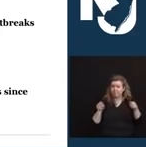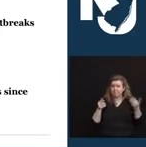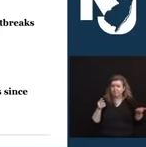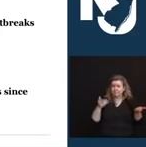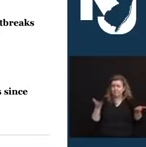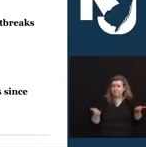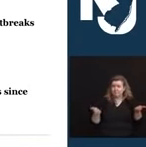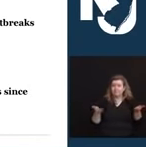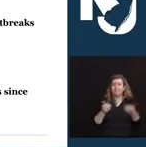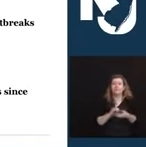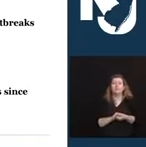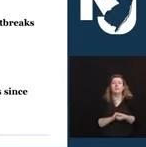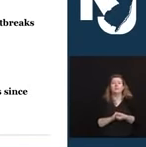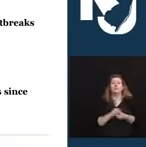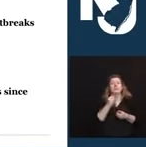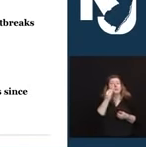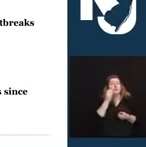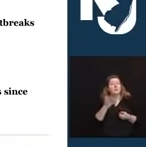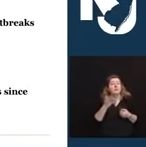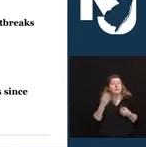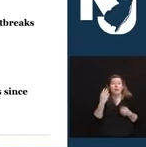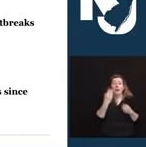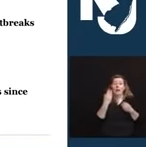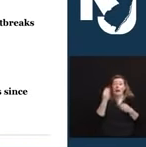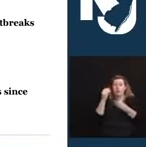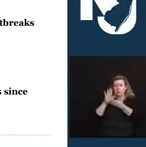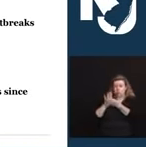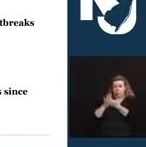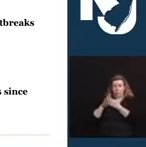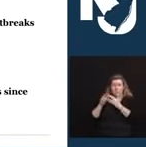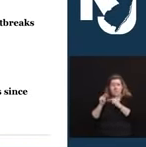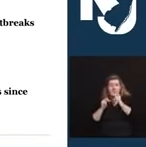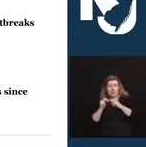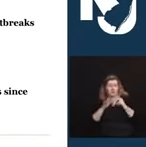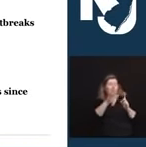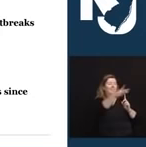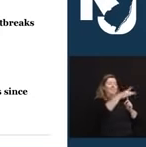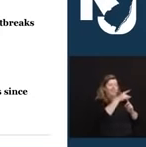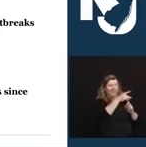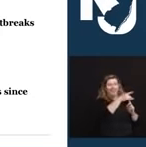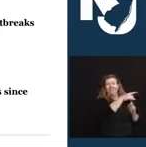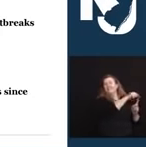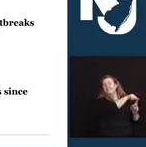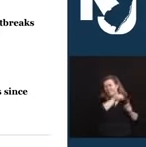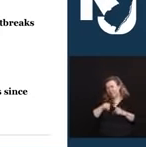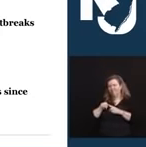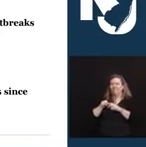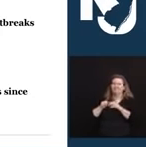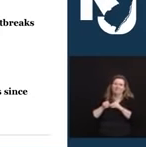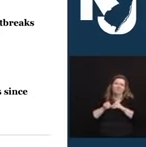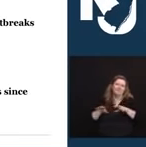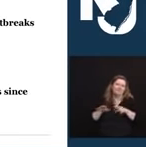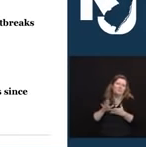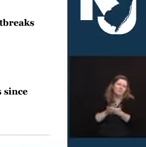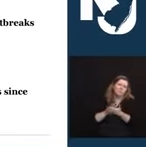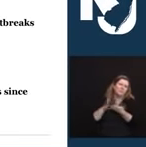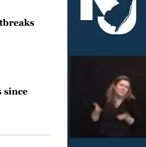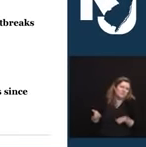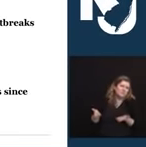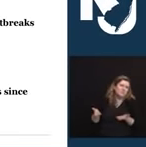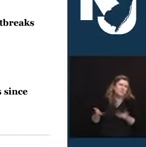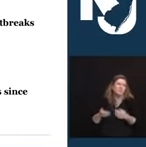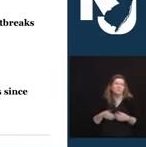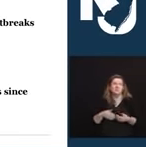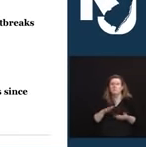going from outside the school building into schools. And we have to remind everybody that just because you walk into our schools and they are extraordinarily